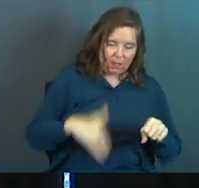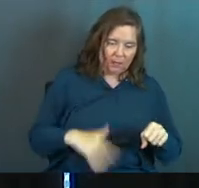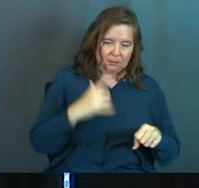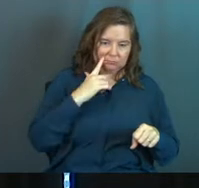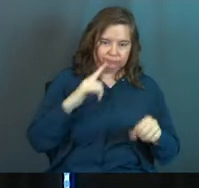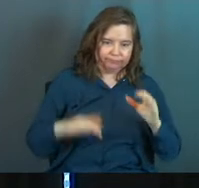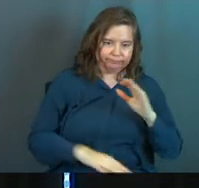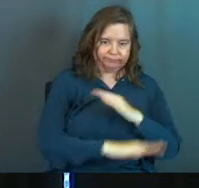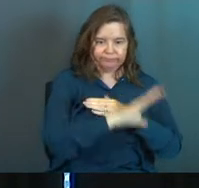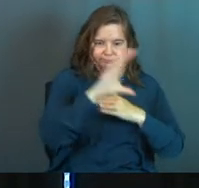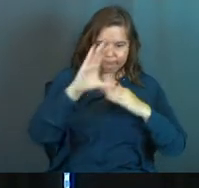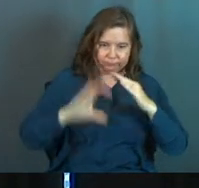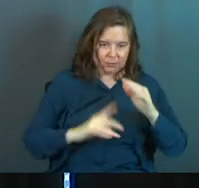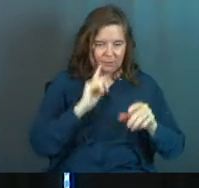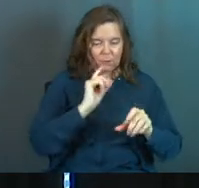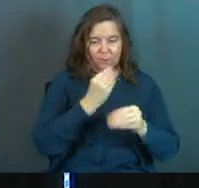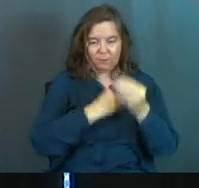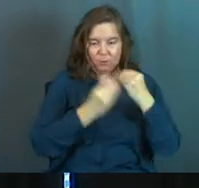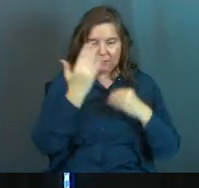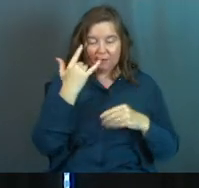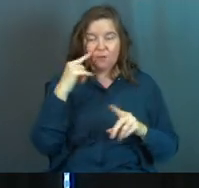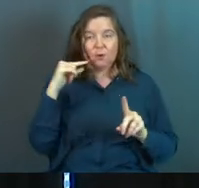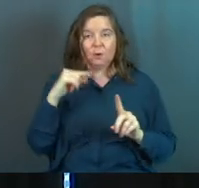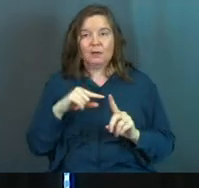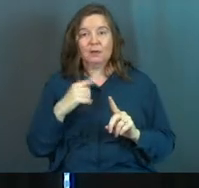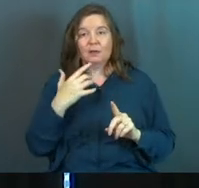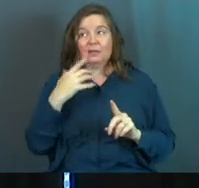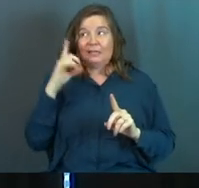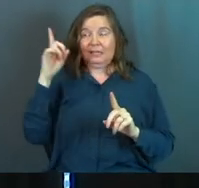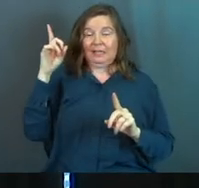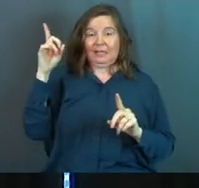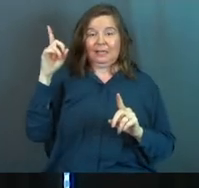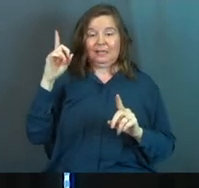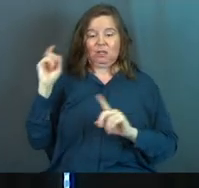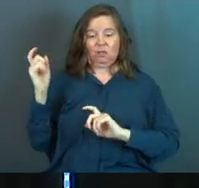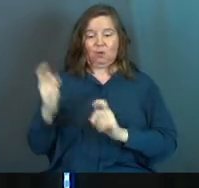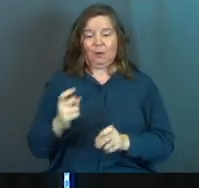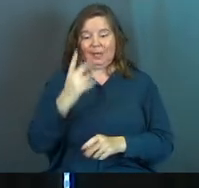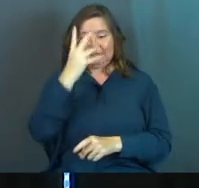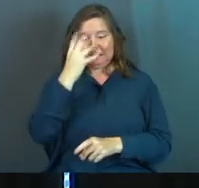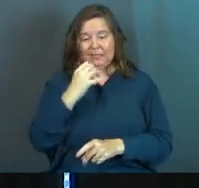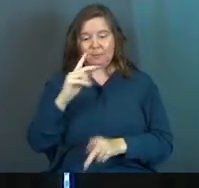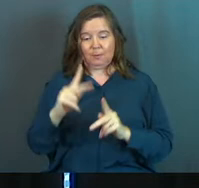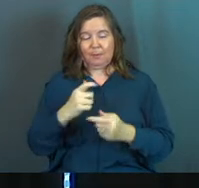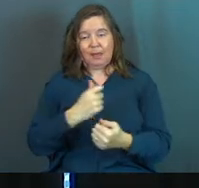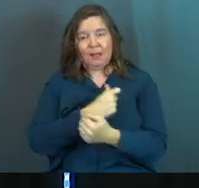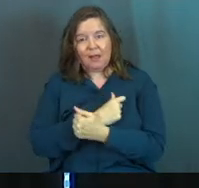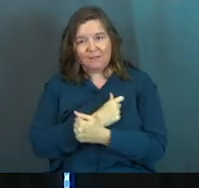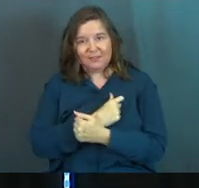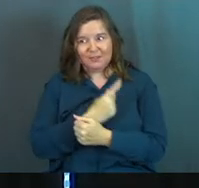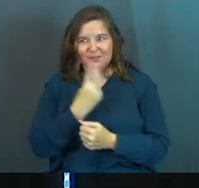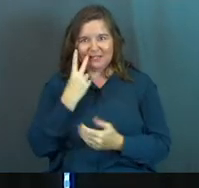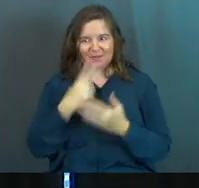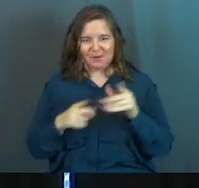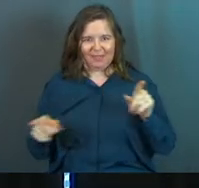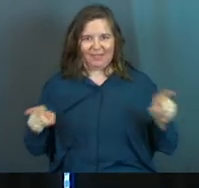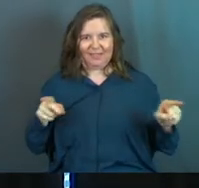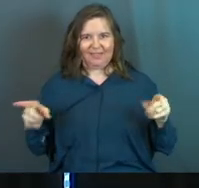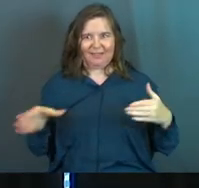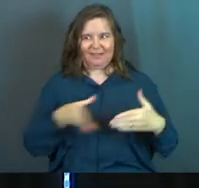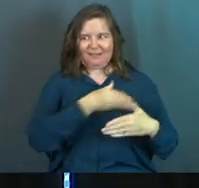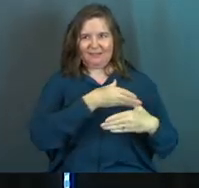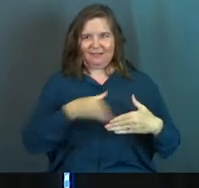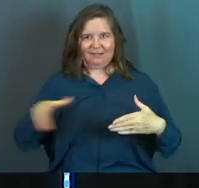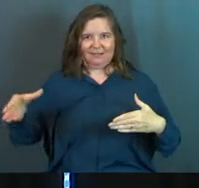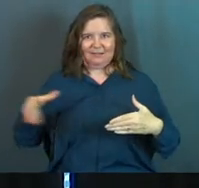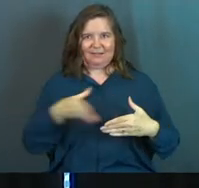toiling for food to eat, for he, that's God, grants sleep to those he loves. It's